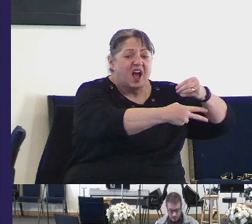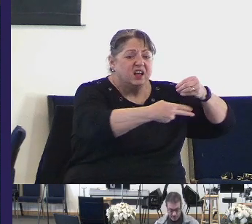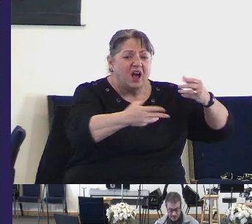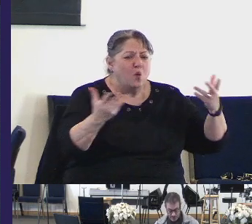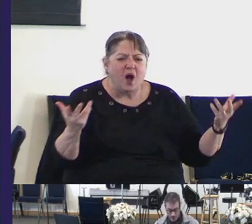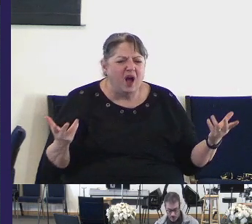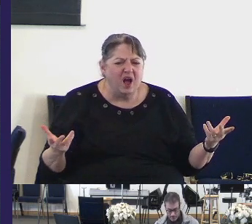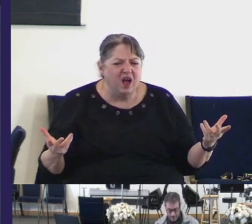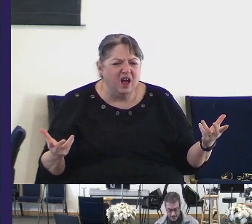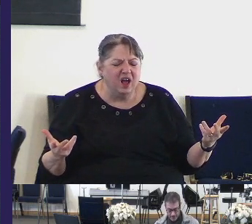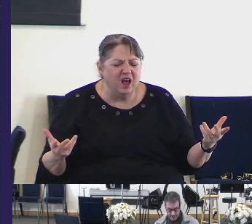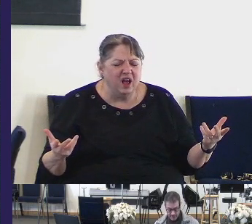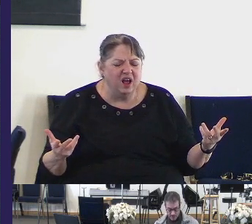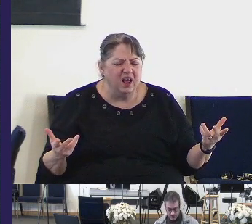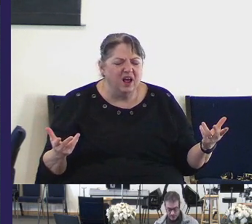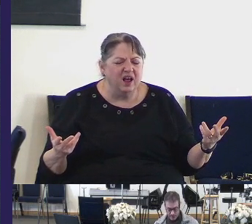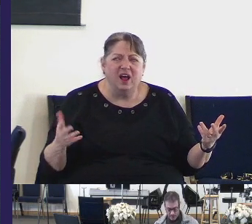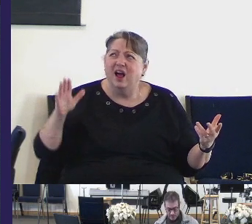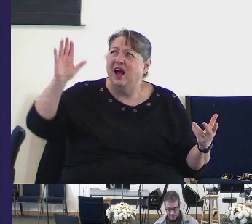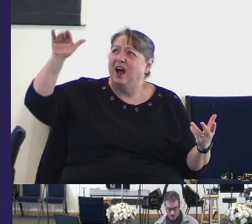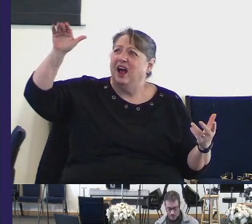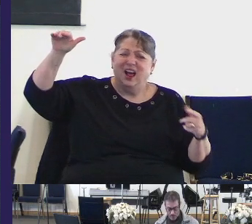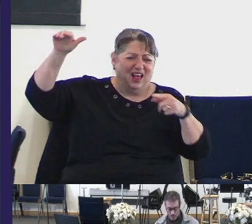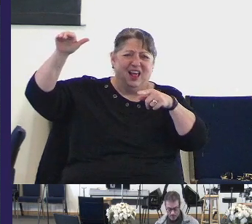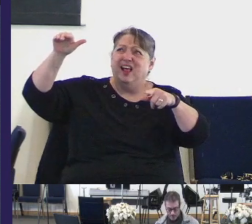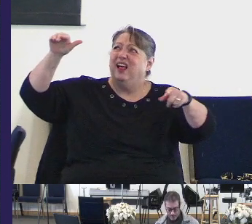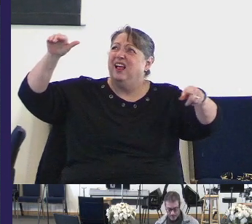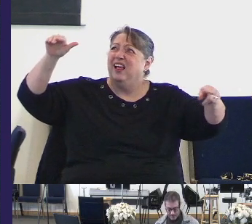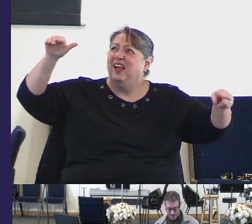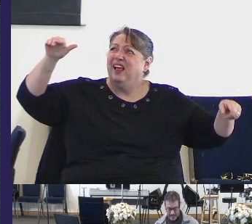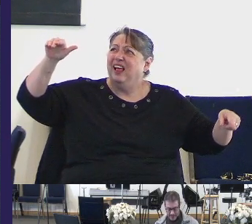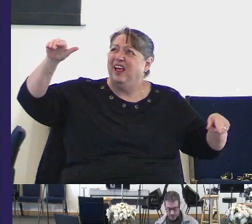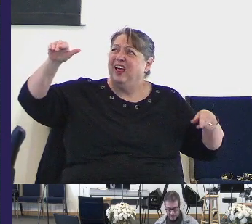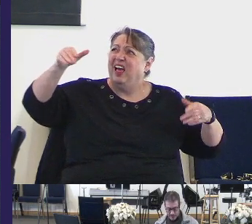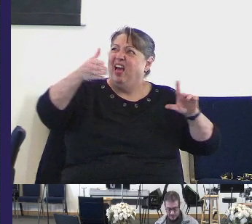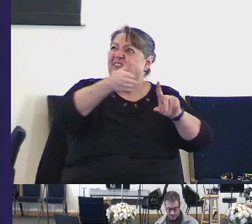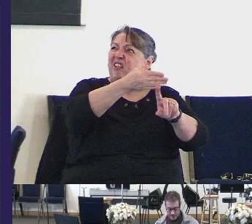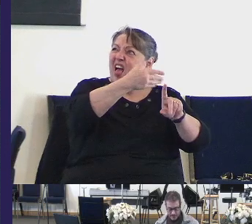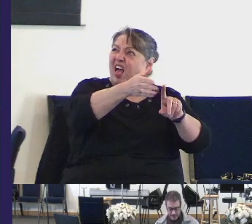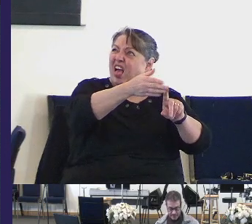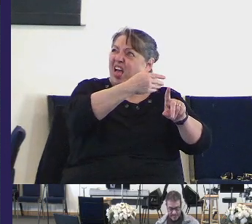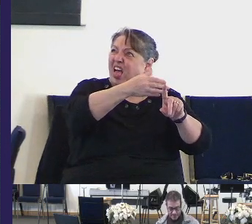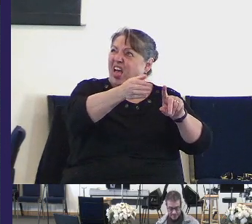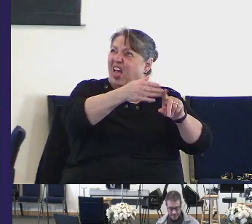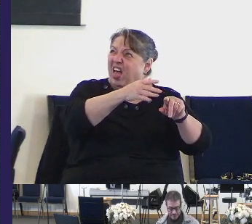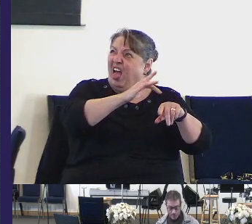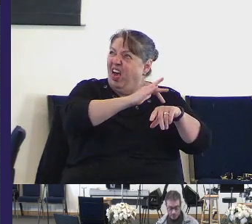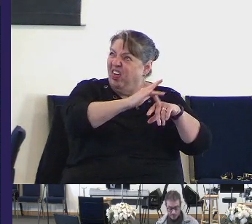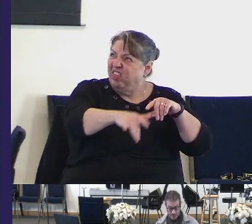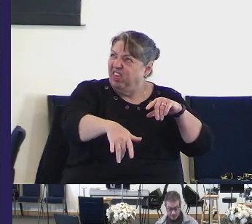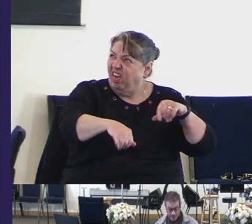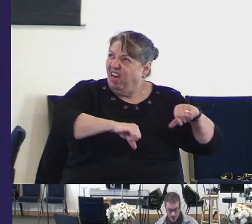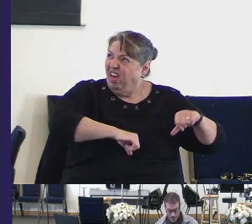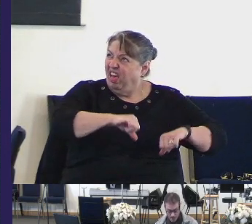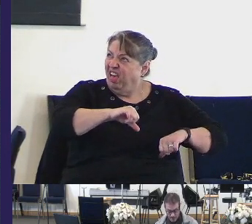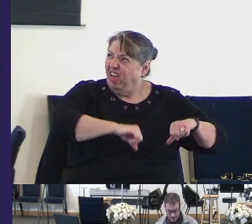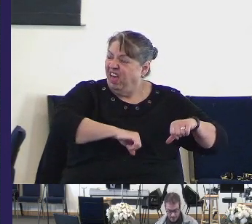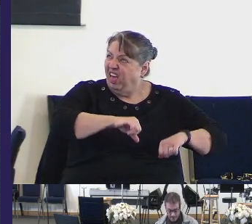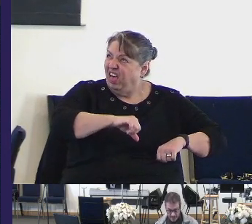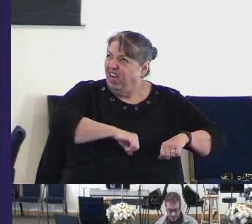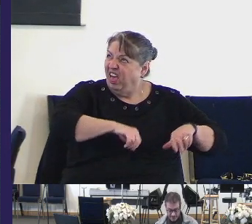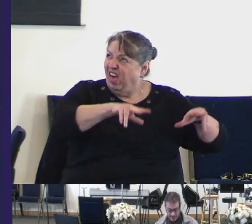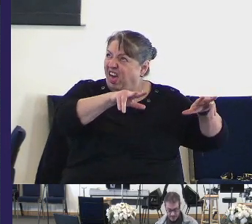This is what's in his heart. May the Lord cut off all flattering lips and every boastful tongue